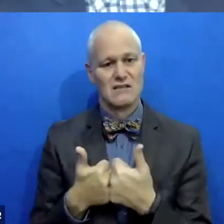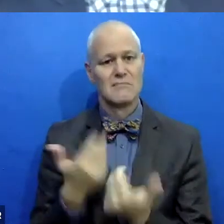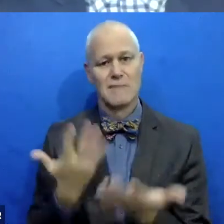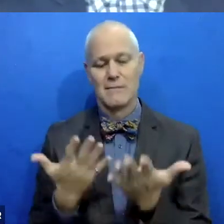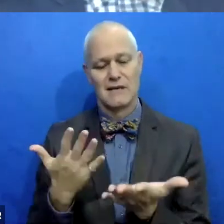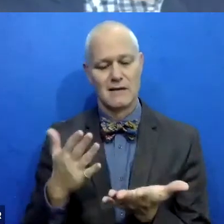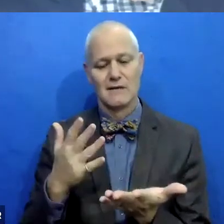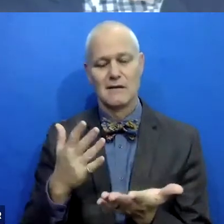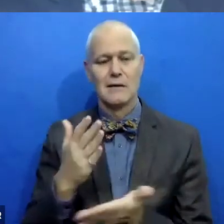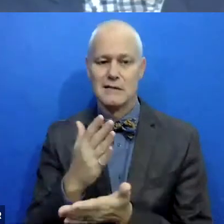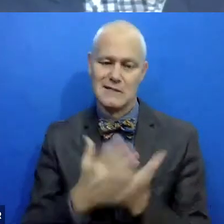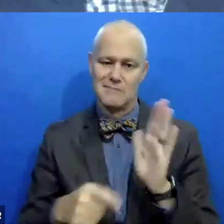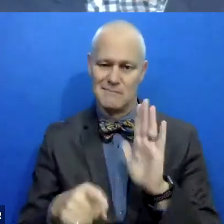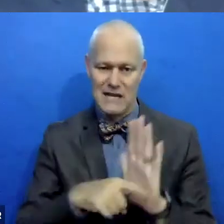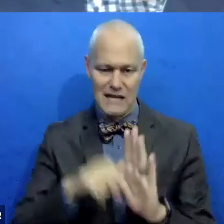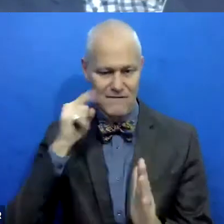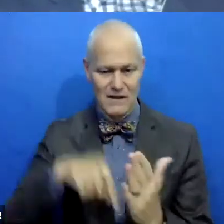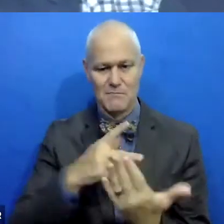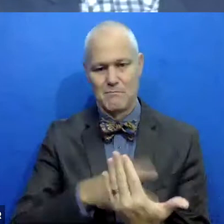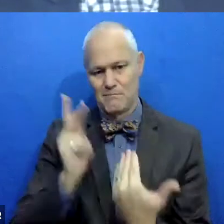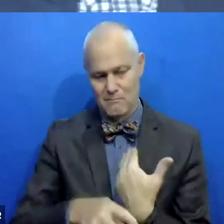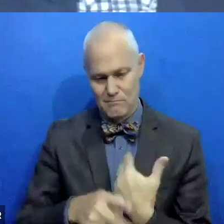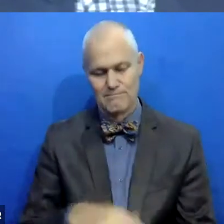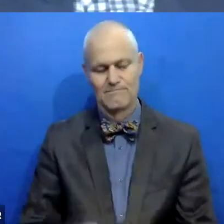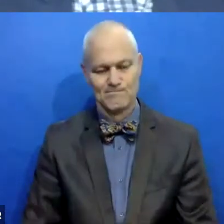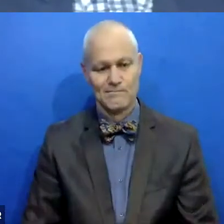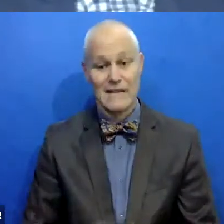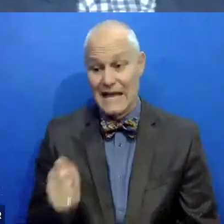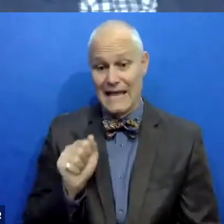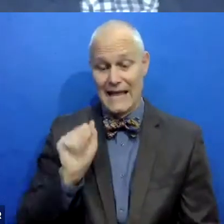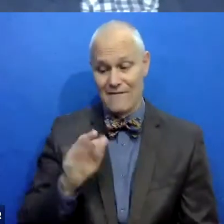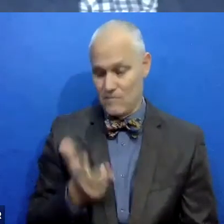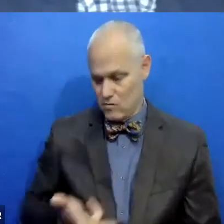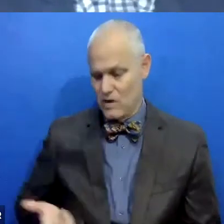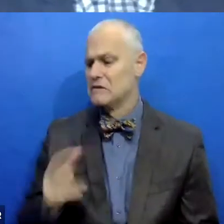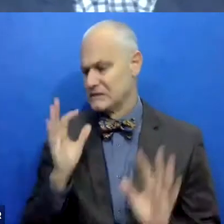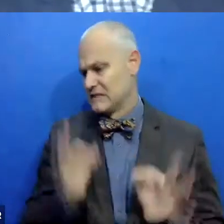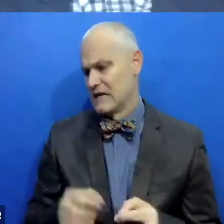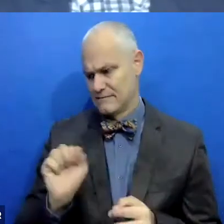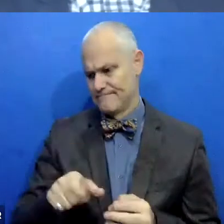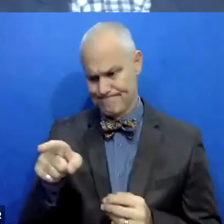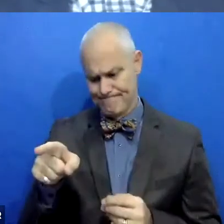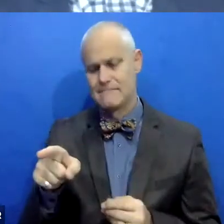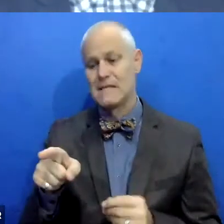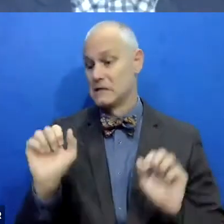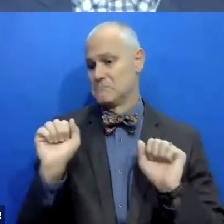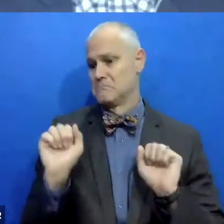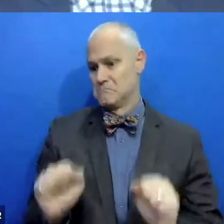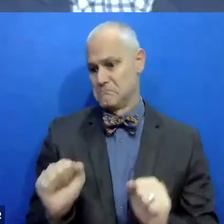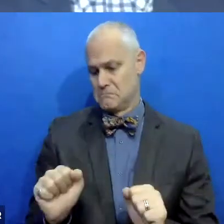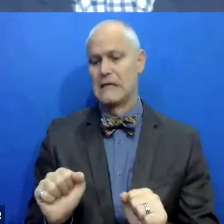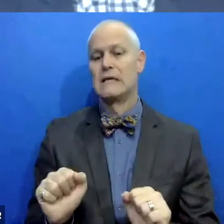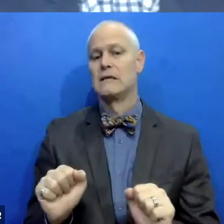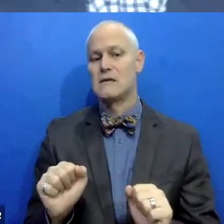in the program. Um, if we all three decide that this person has the capacity and a